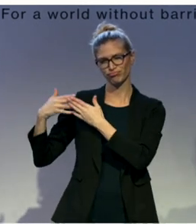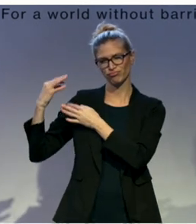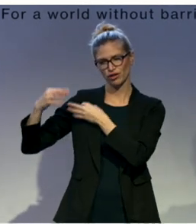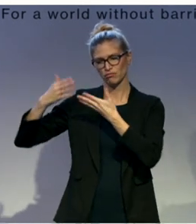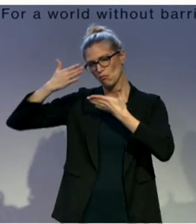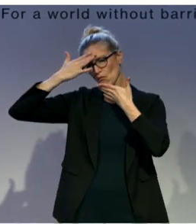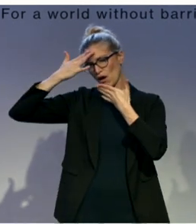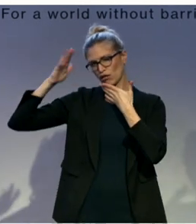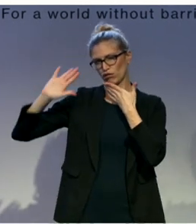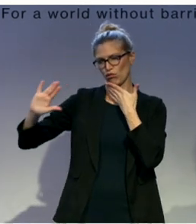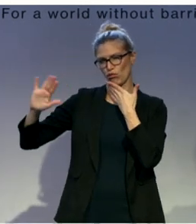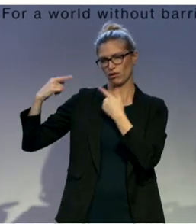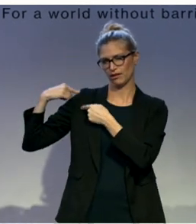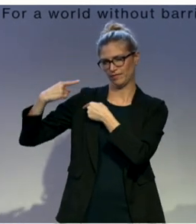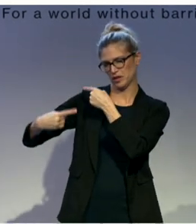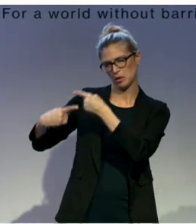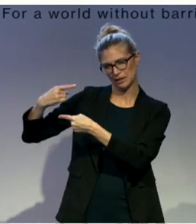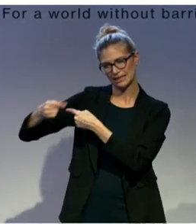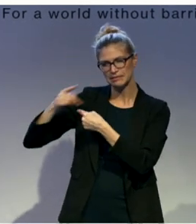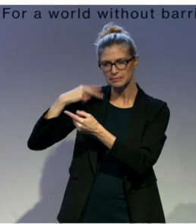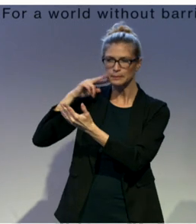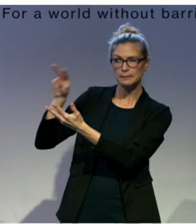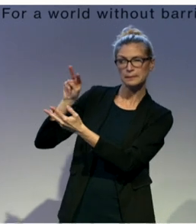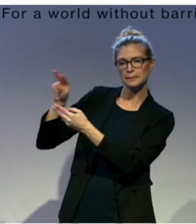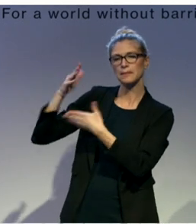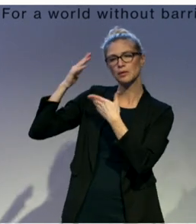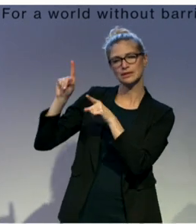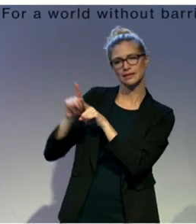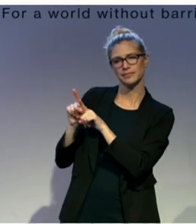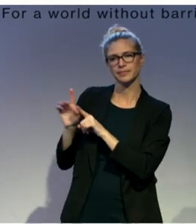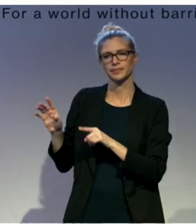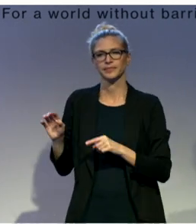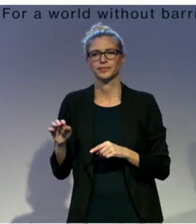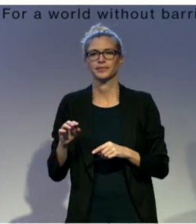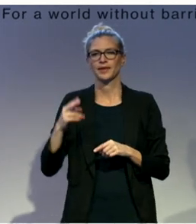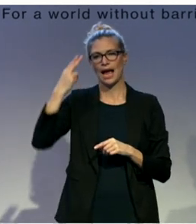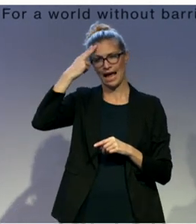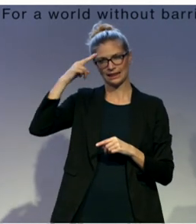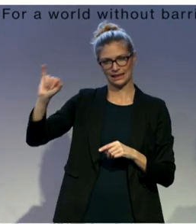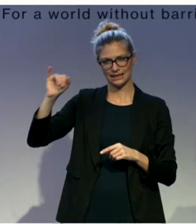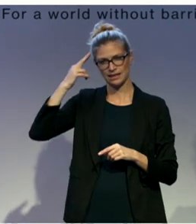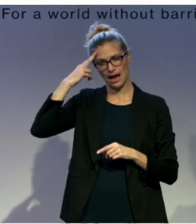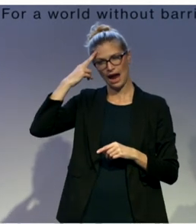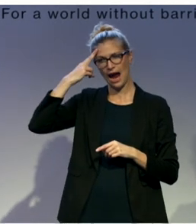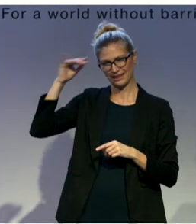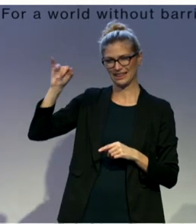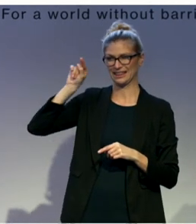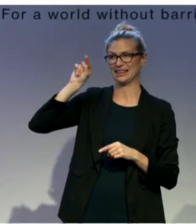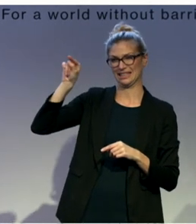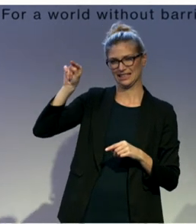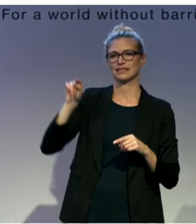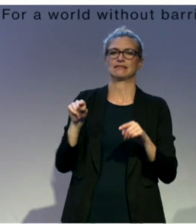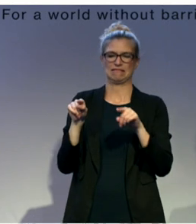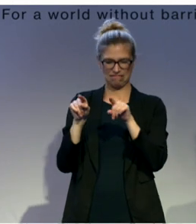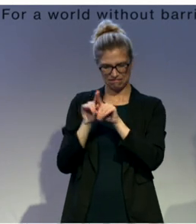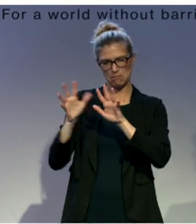finalizations of lexicons in Tunisia and Haiti, using a similar methodology where we work in producing all of these